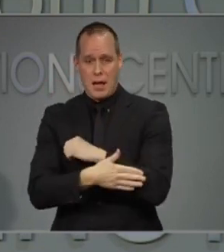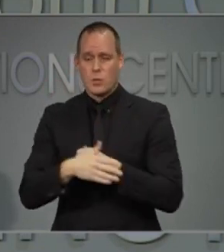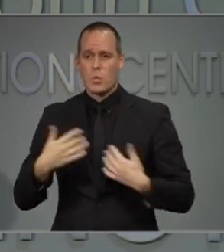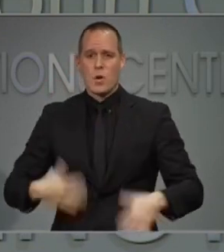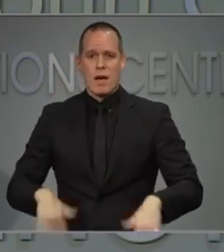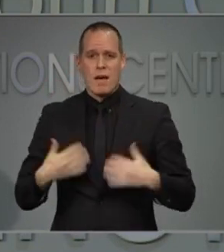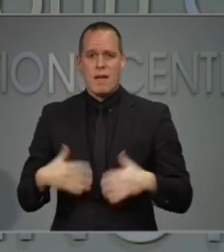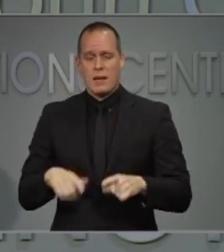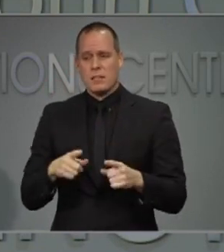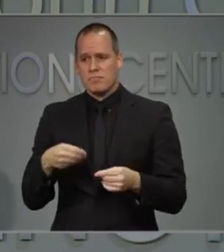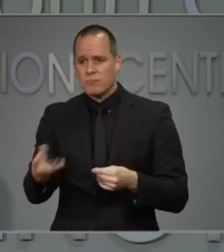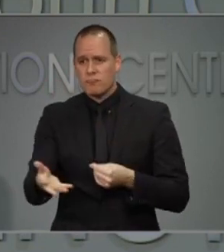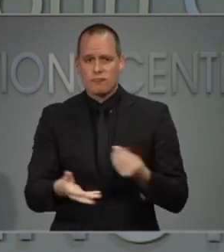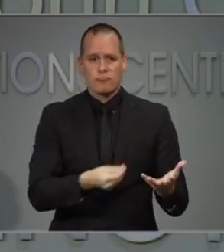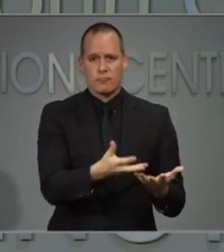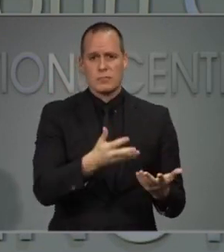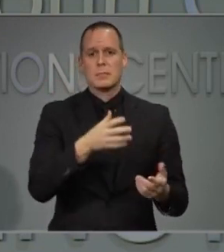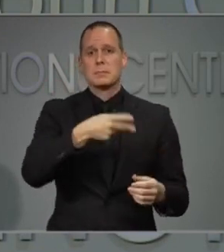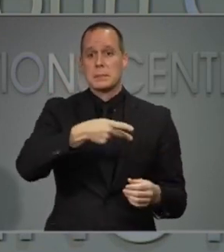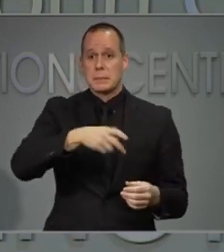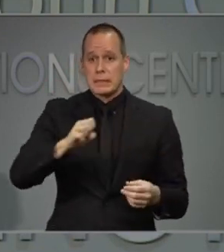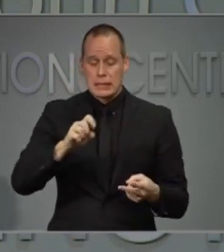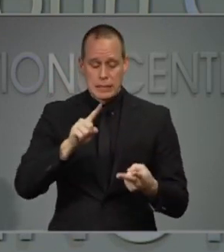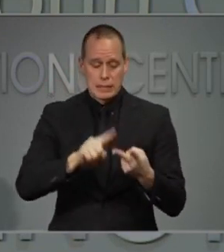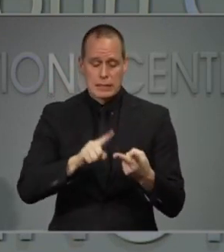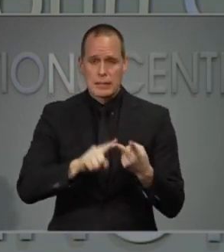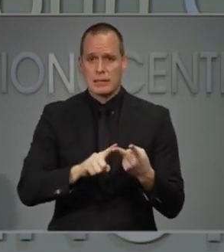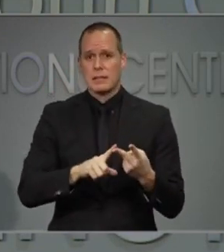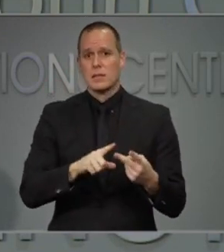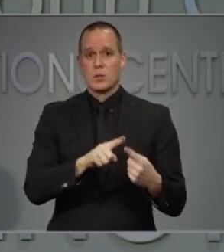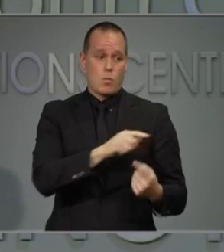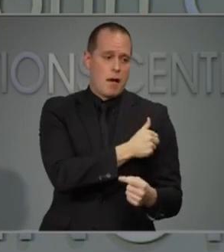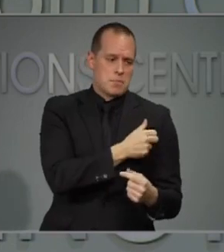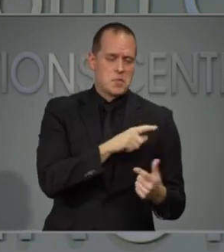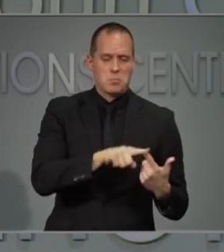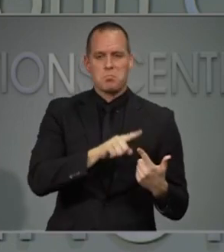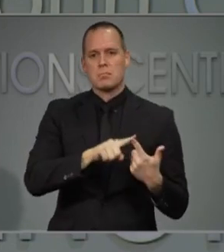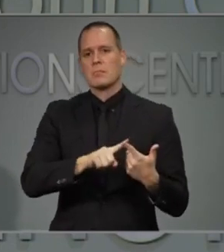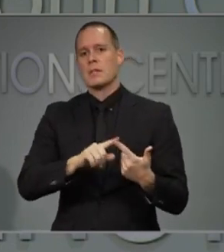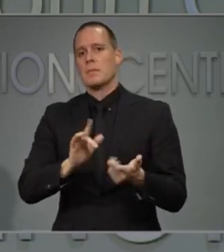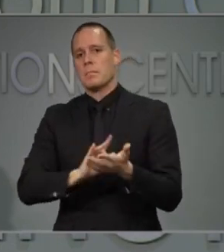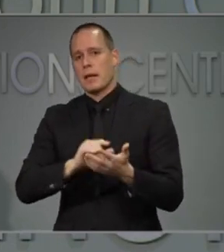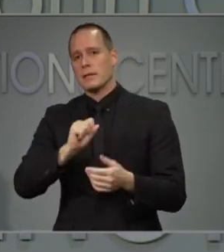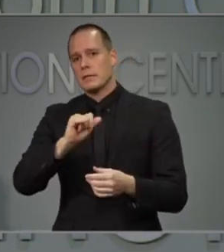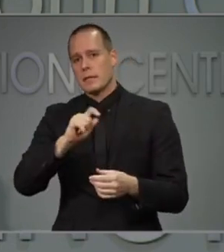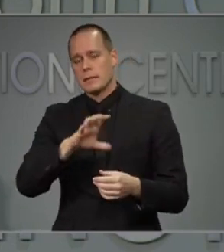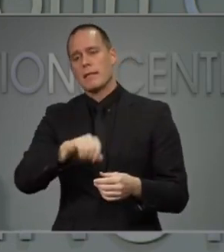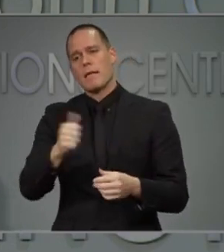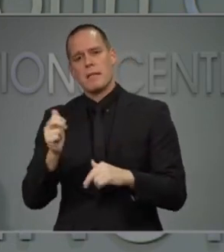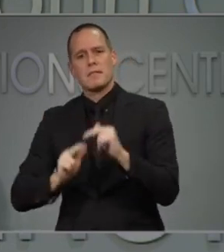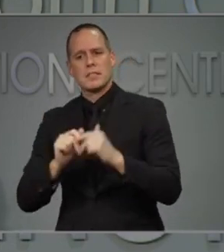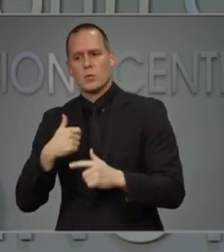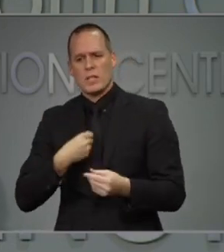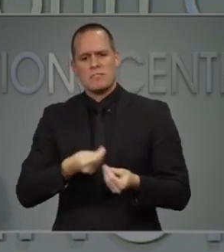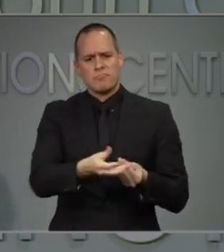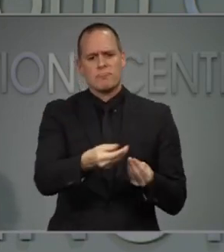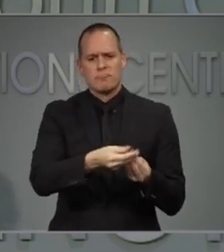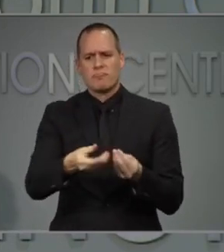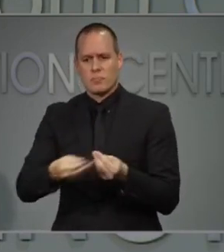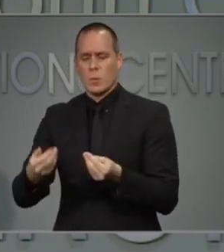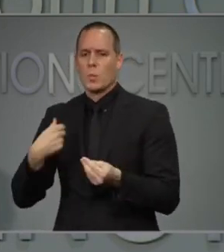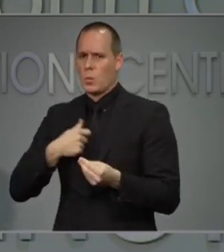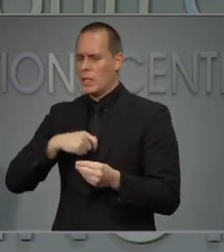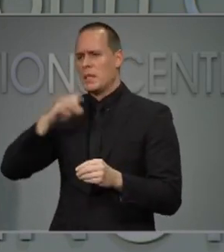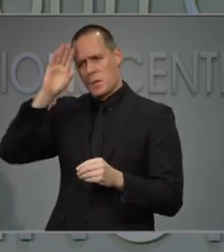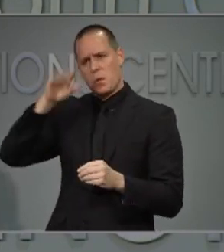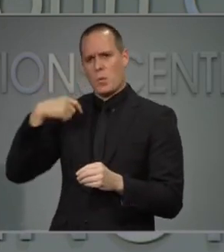delivering personal protective equipment to hospitals, medical sites, and other facilities, and we know how bad we need it.